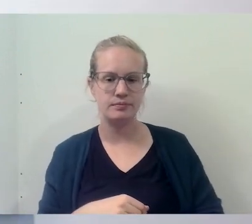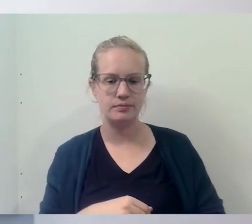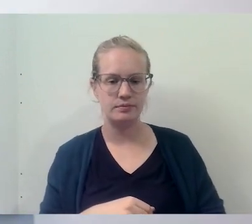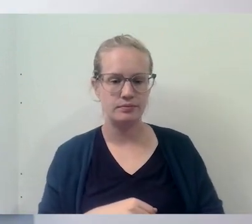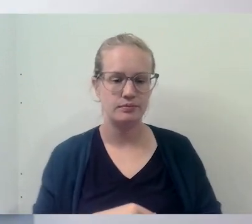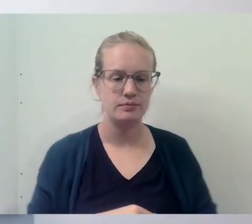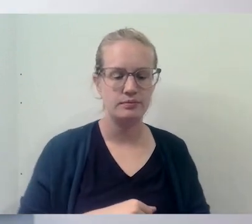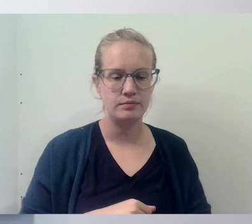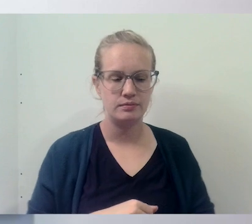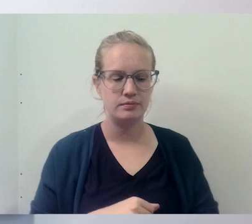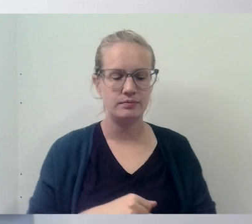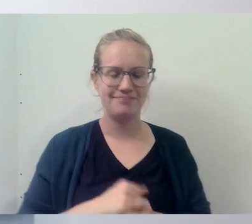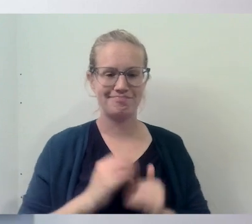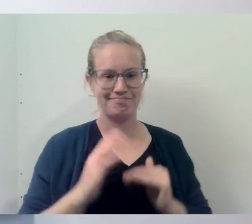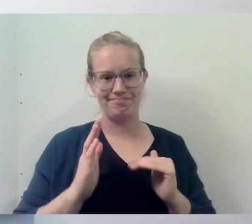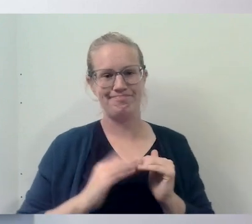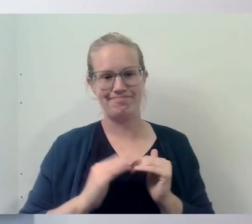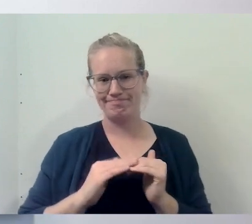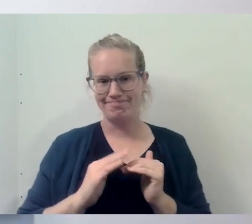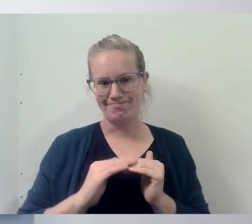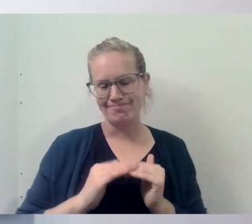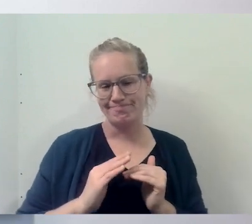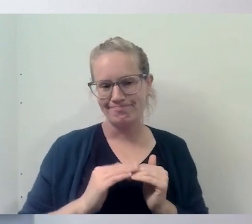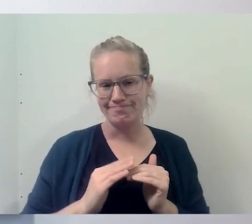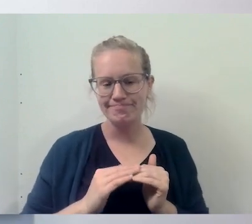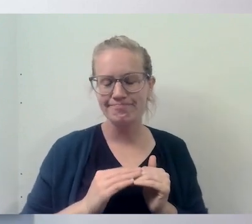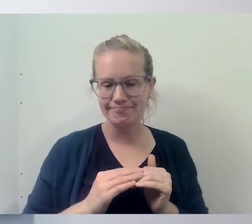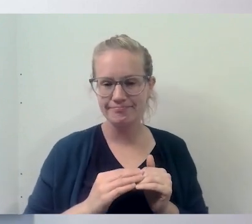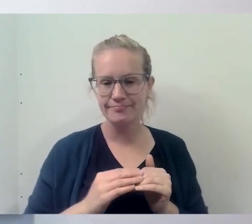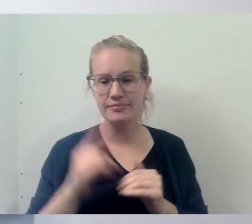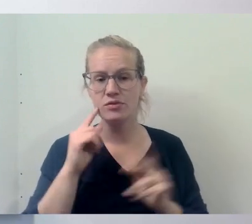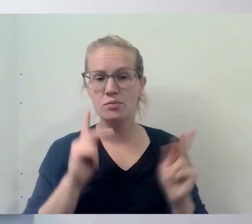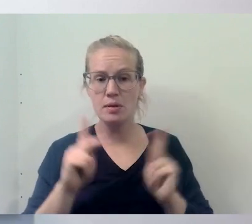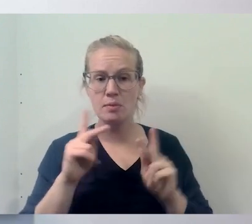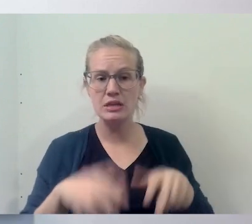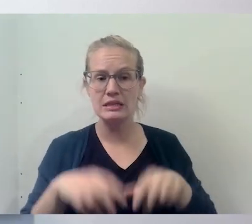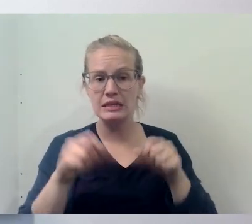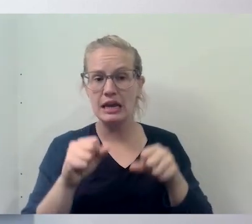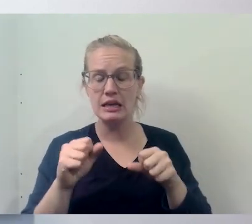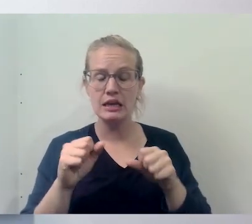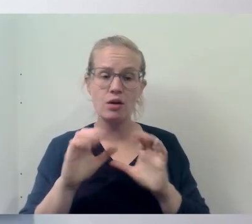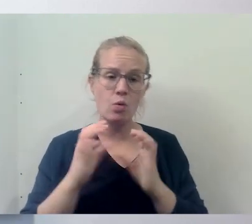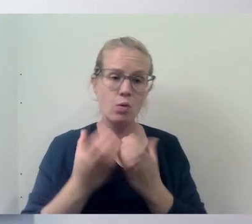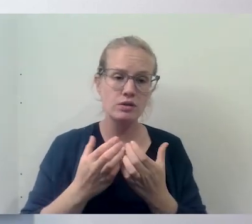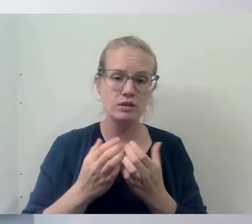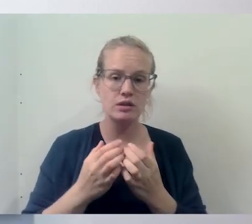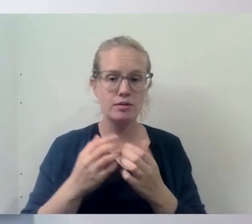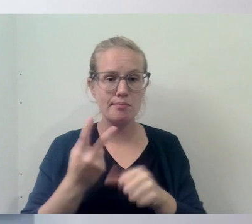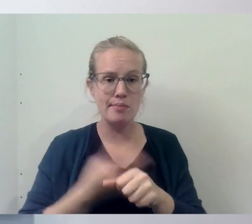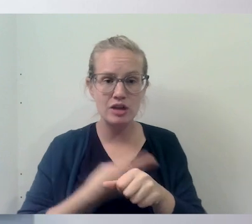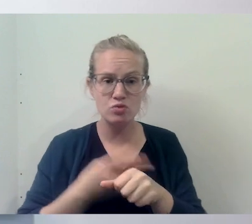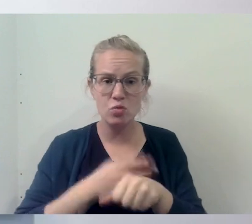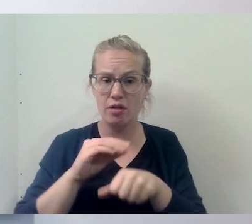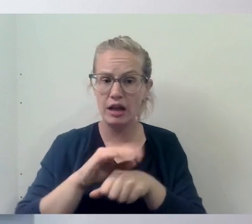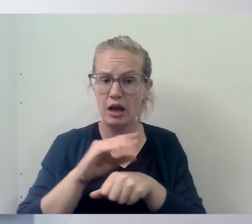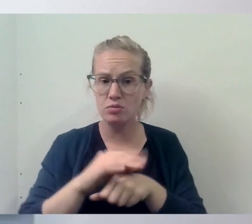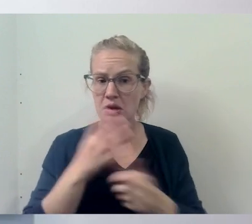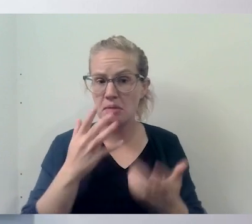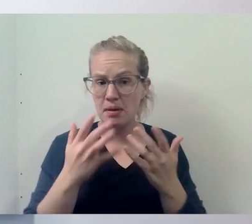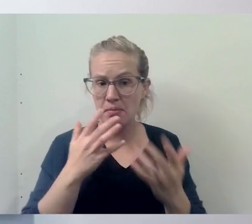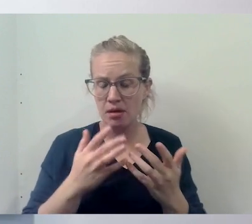it's minimal, um, for those that are taking maybe some courses in pastoral counseling,